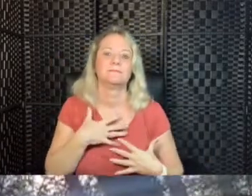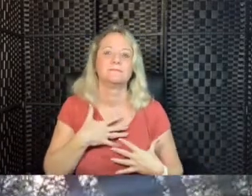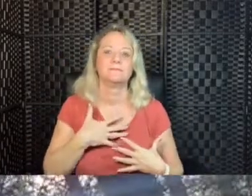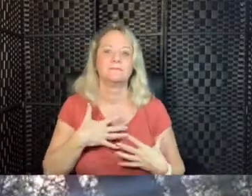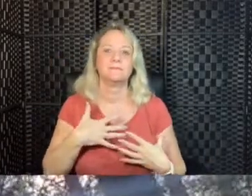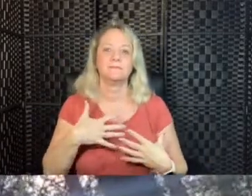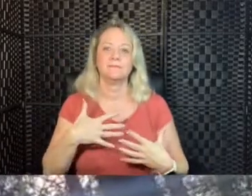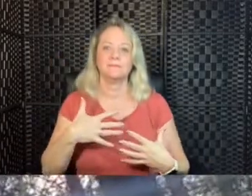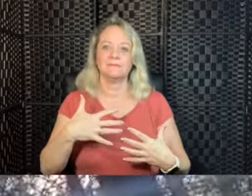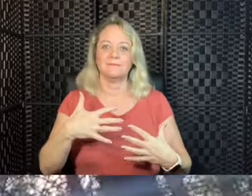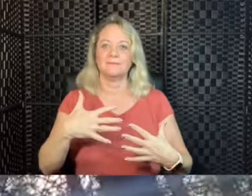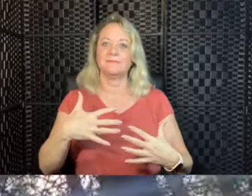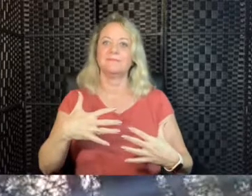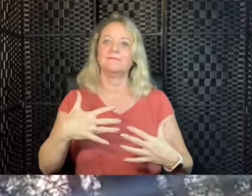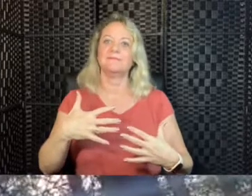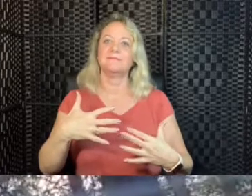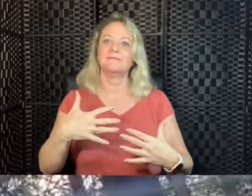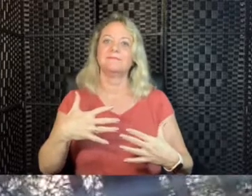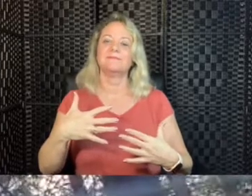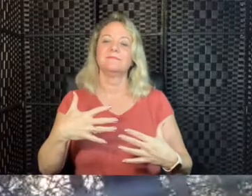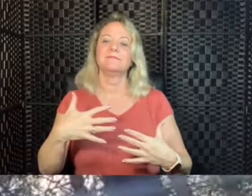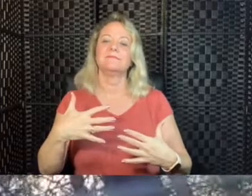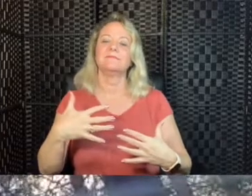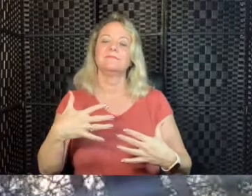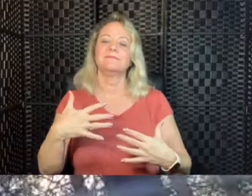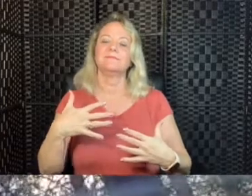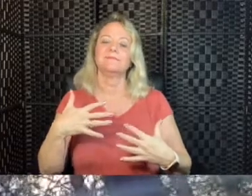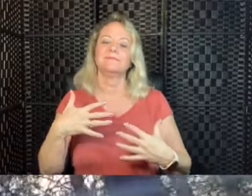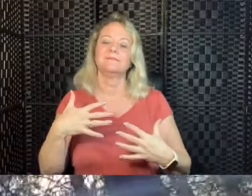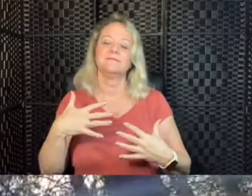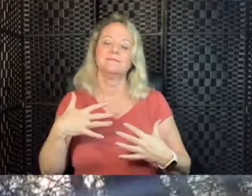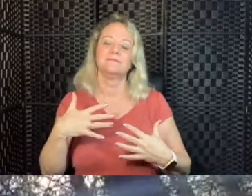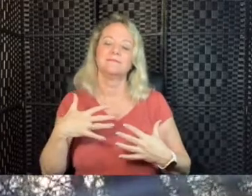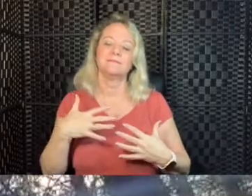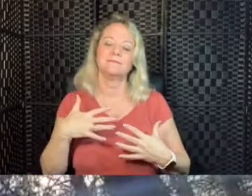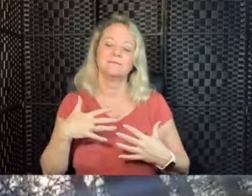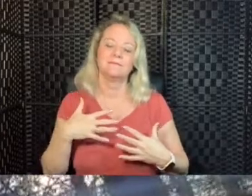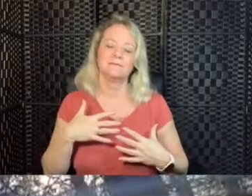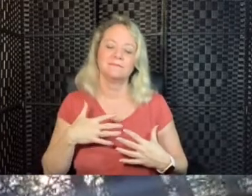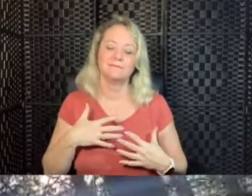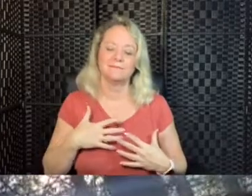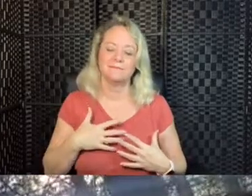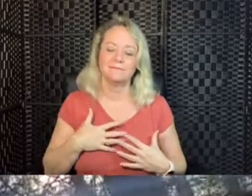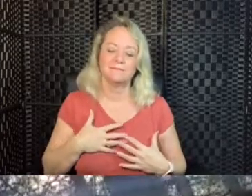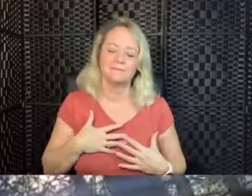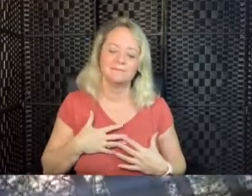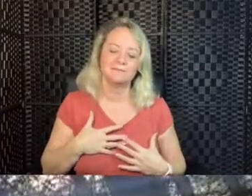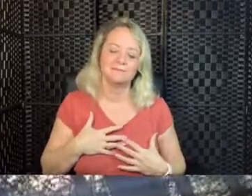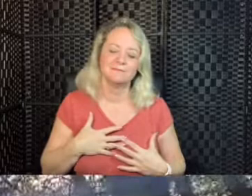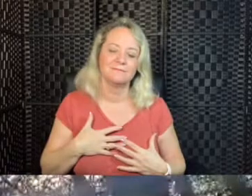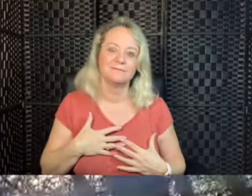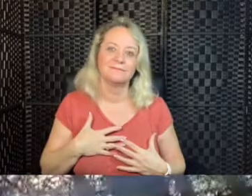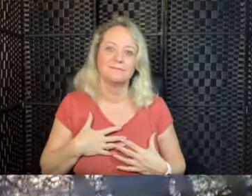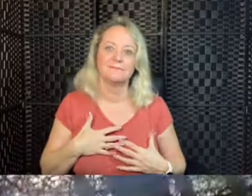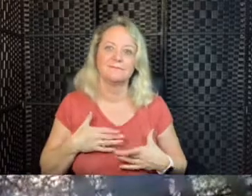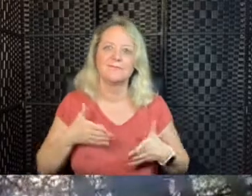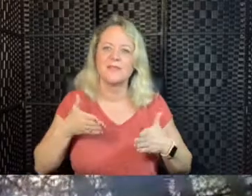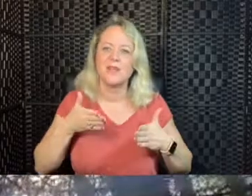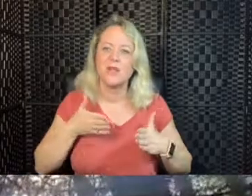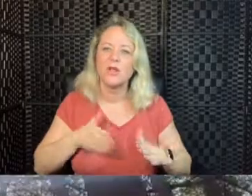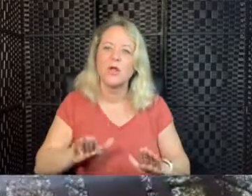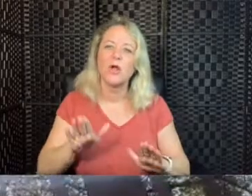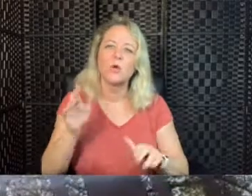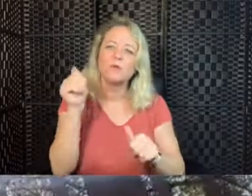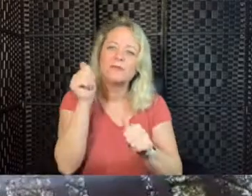Breath in, breath out, allowing